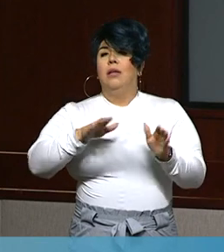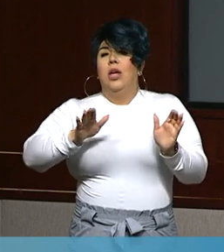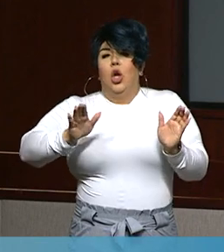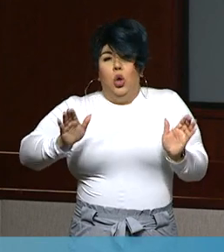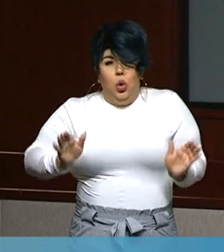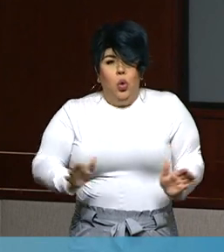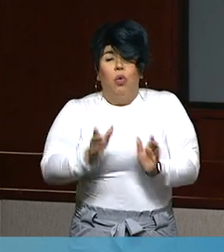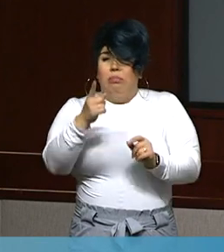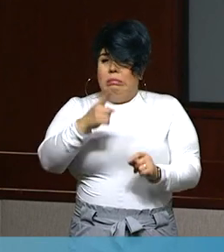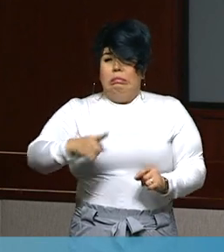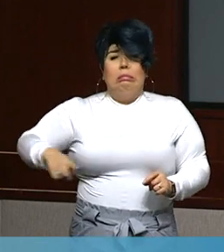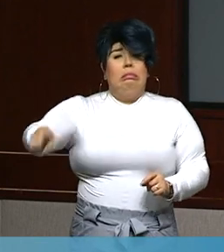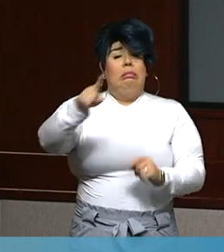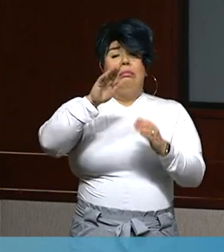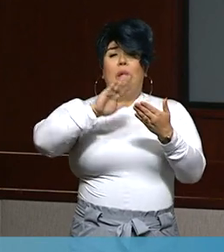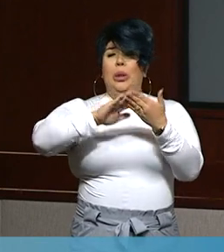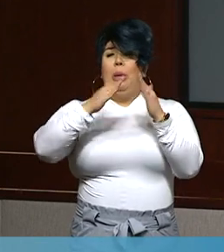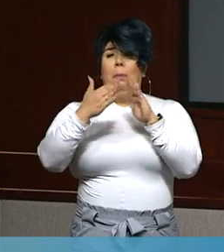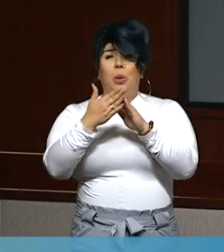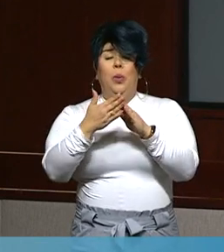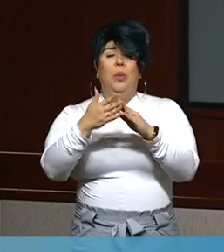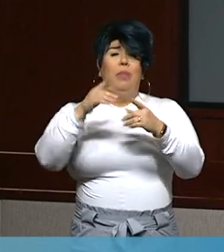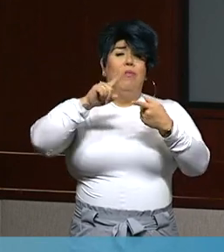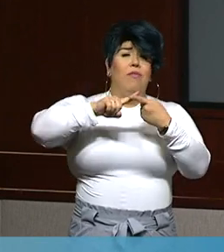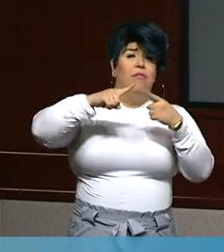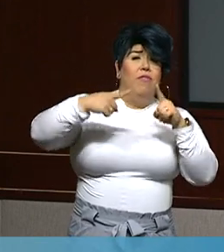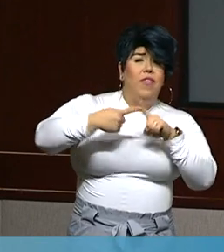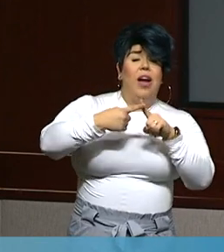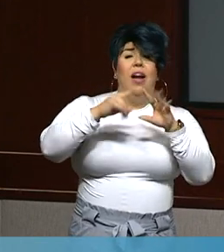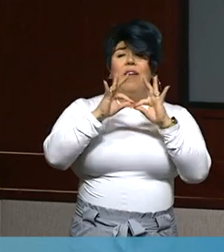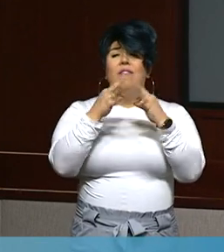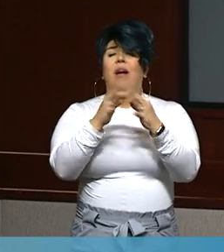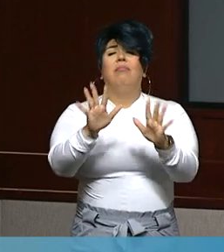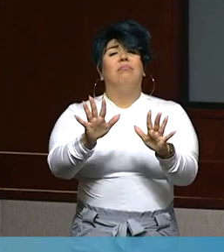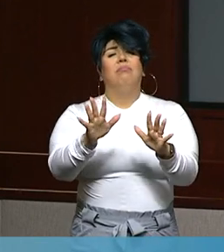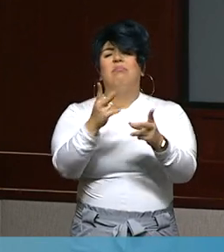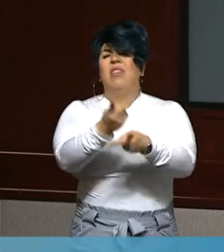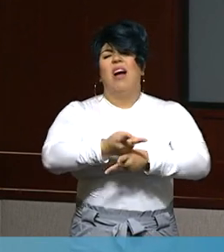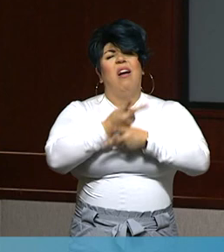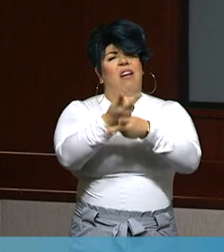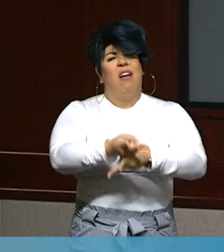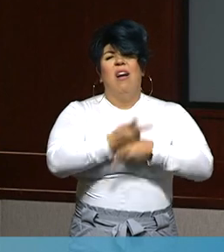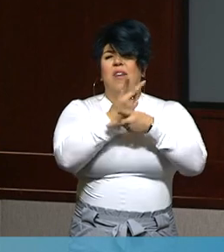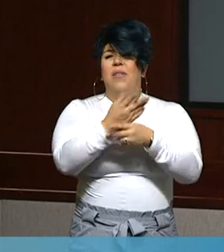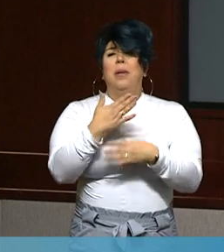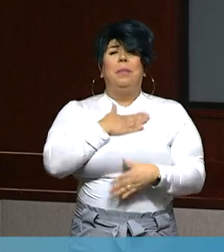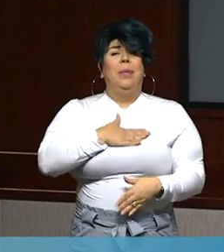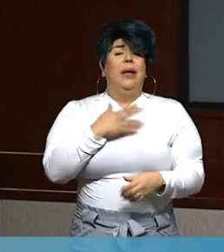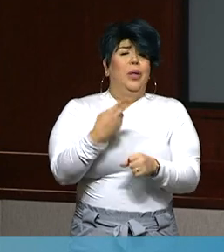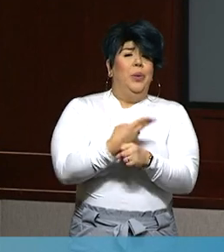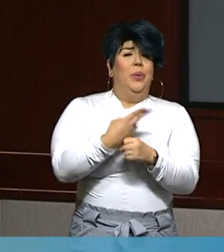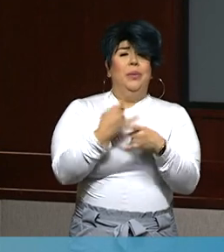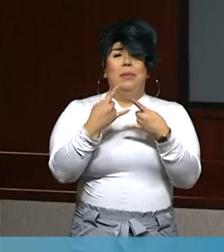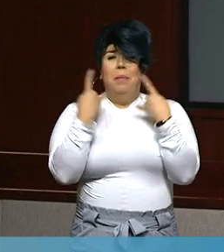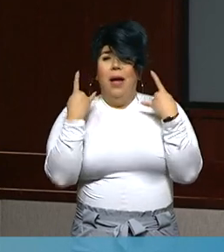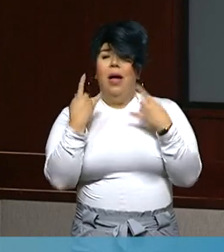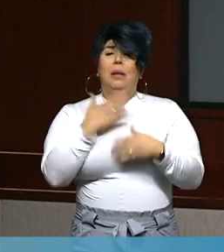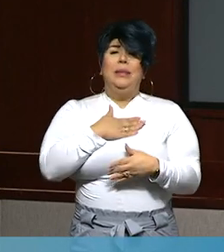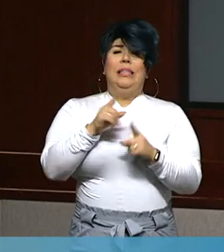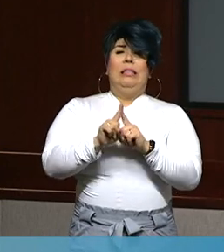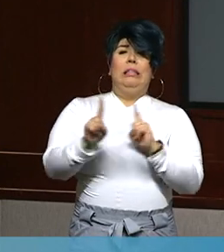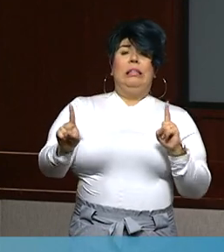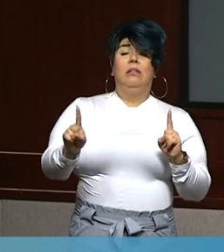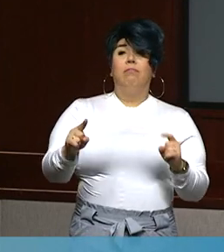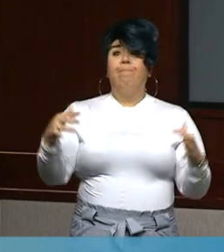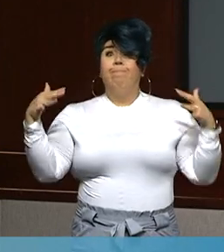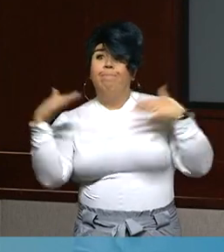citizens and our community members, our friends and our family members, to be very careful. To wear your mask, to be socially distanced, to avoid